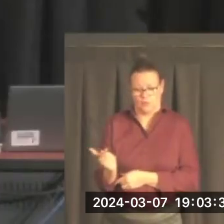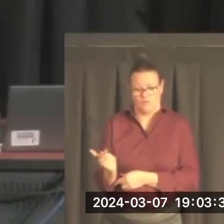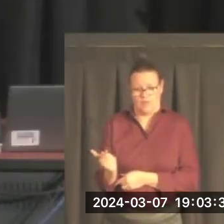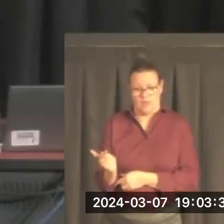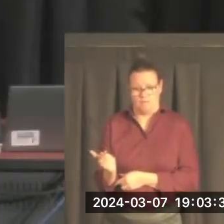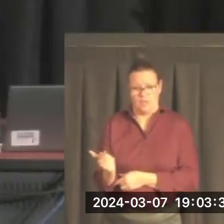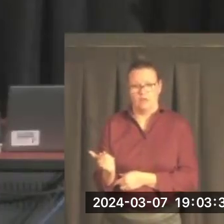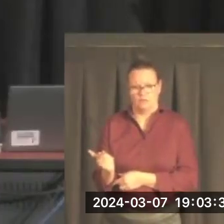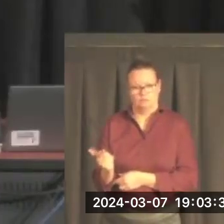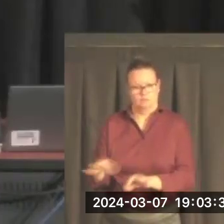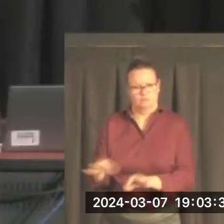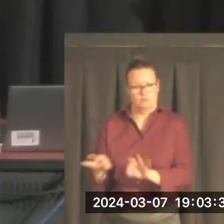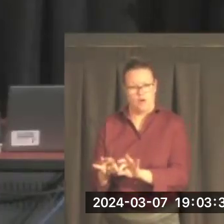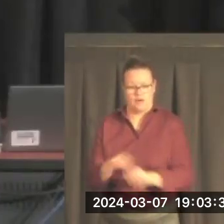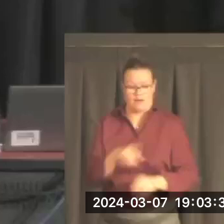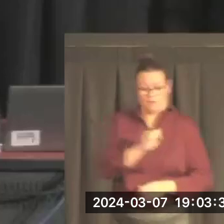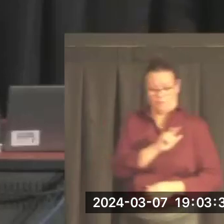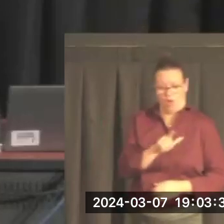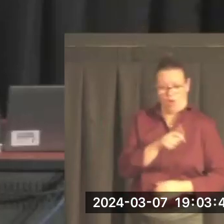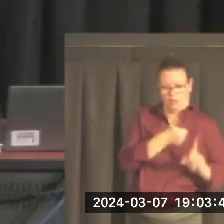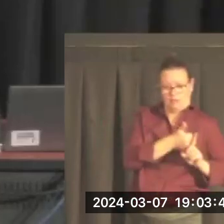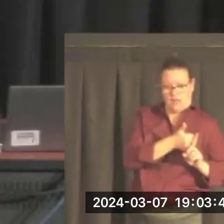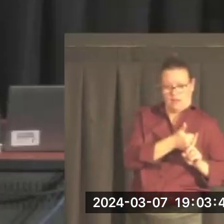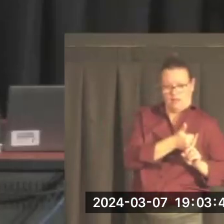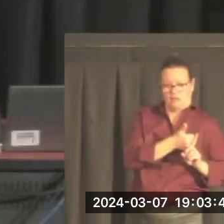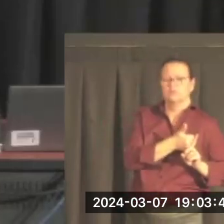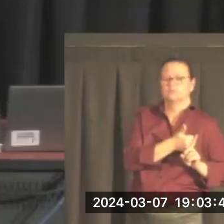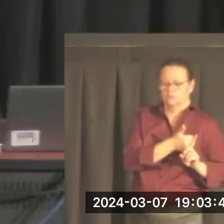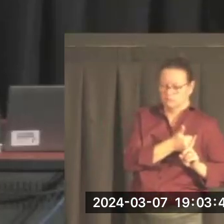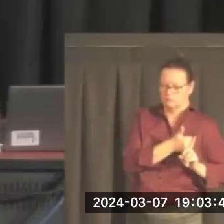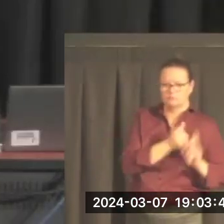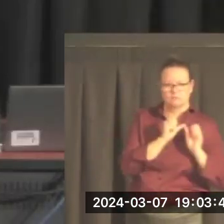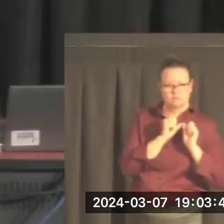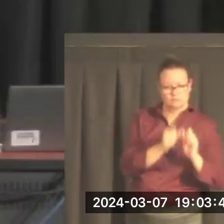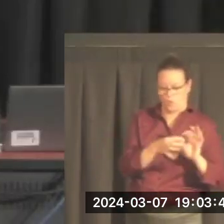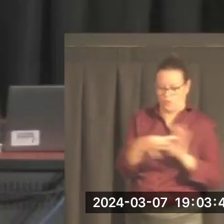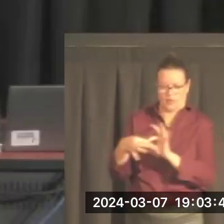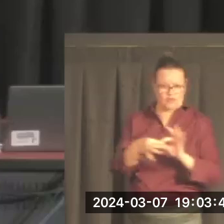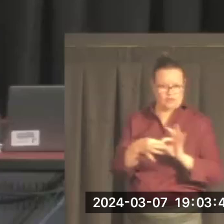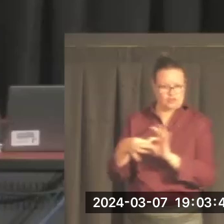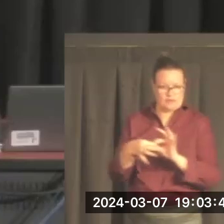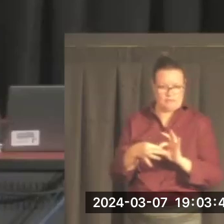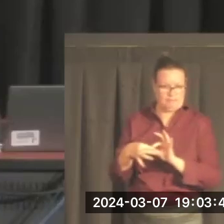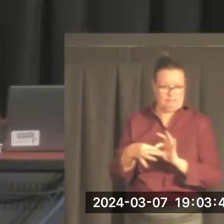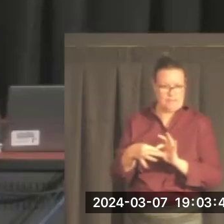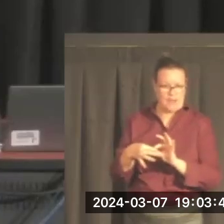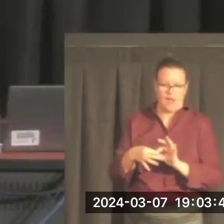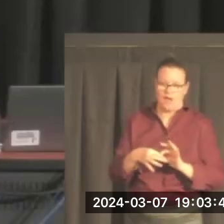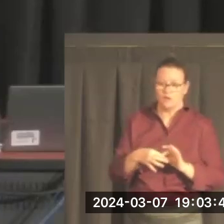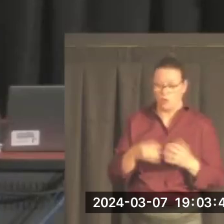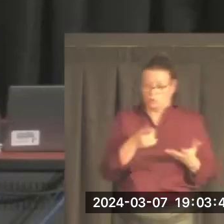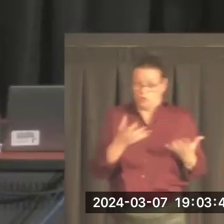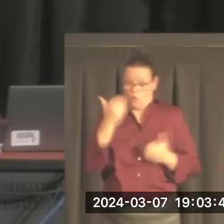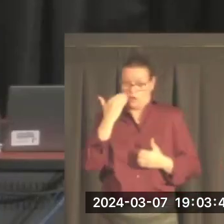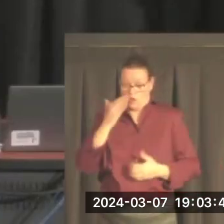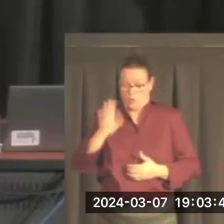Paul. And that's because Paul had a long and deep relationship with Mike and Maureen. Paul visited